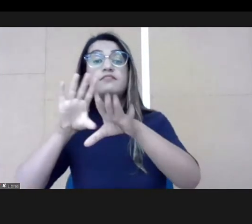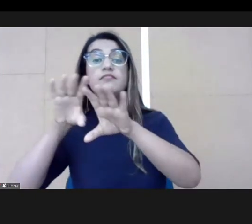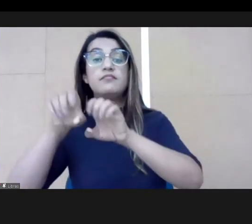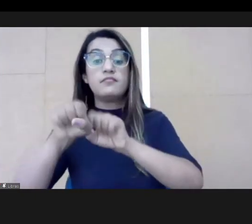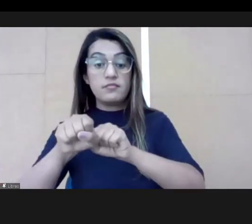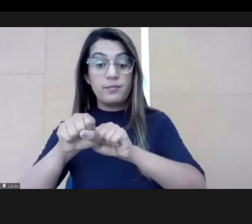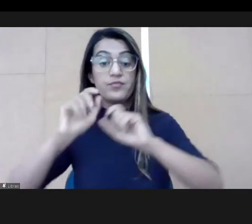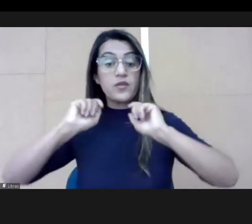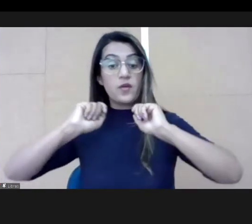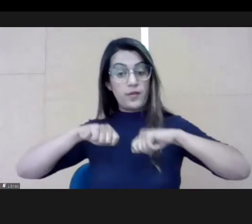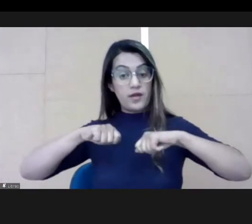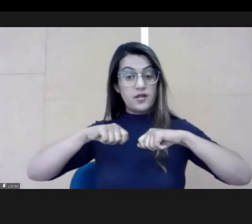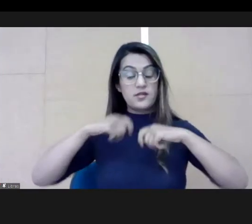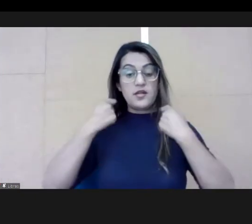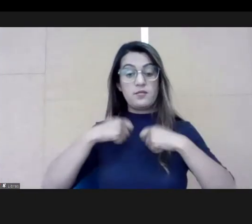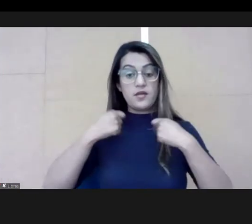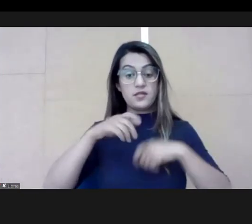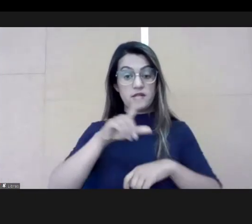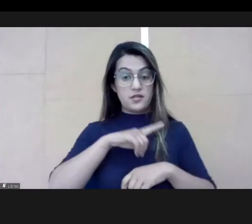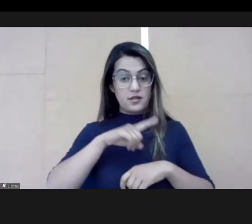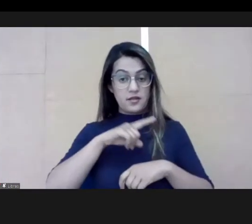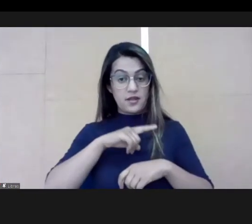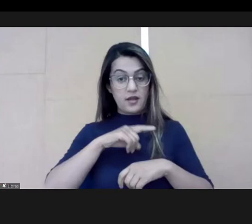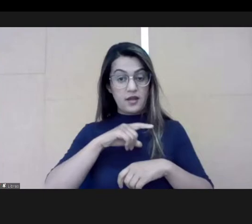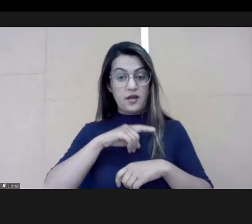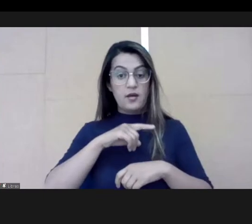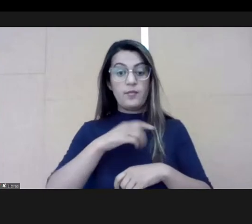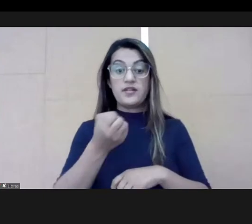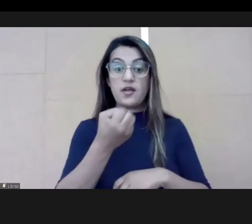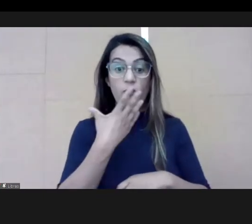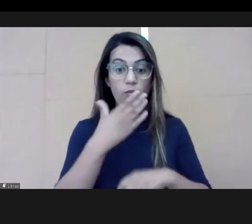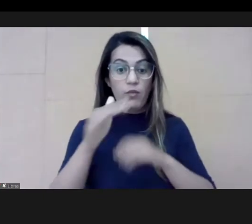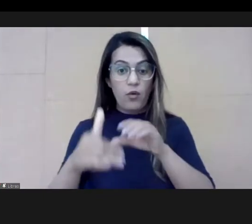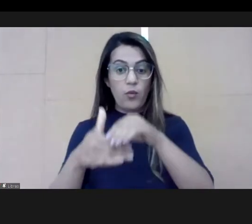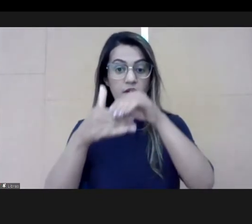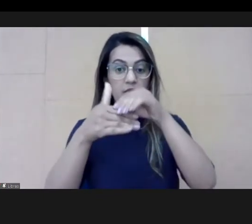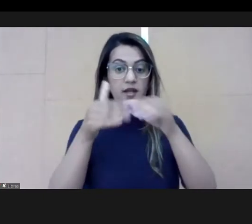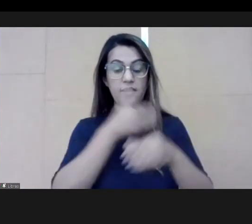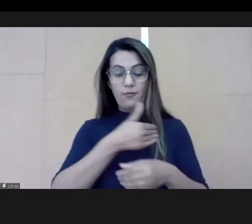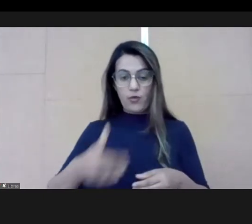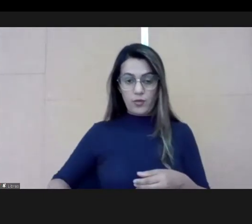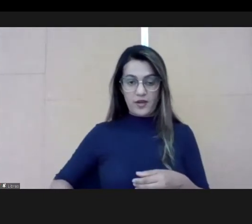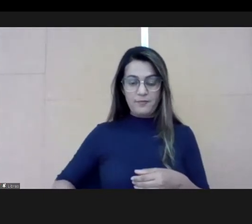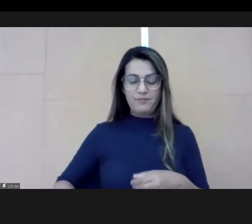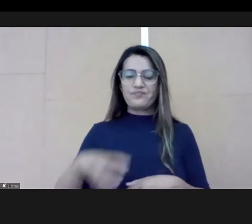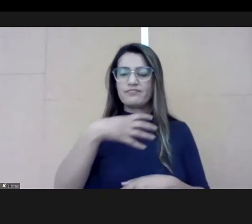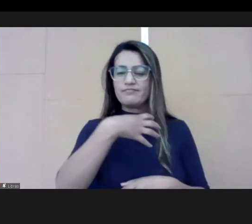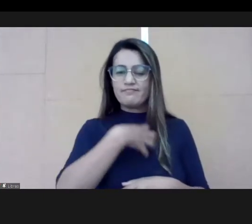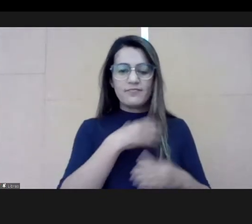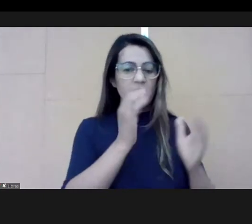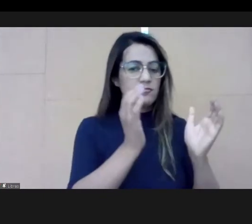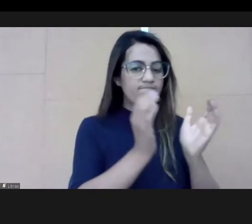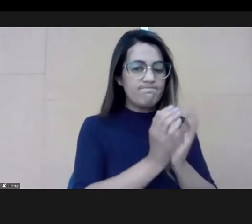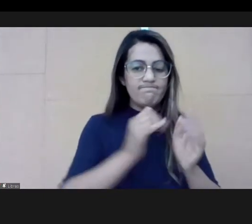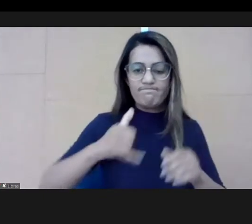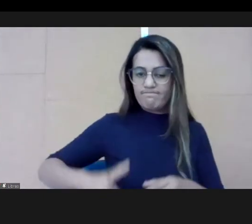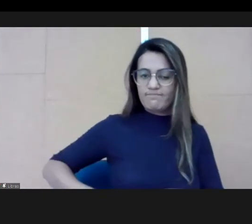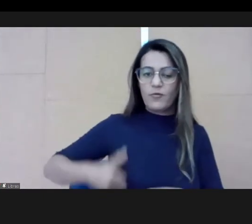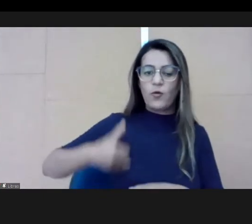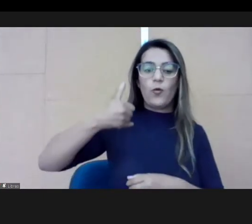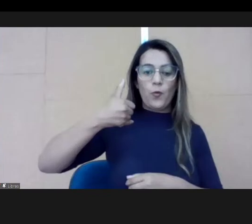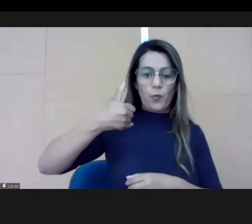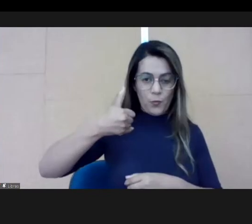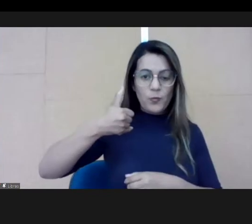was the leader that we wanted to have? What competences did the leader need to have?